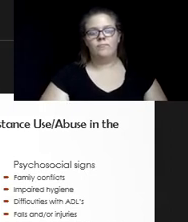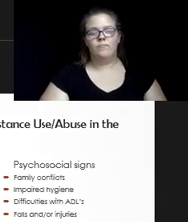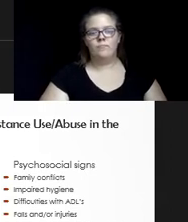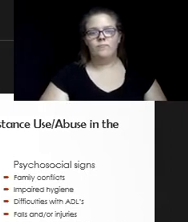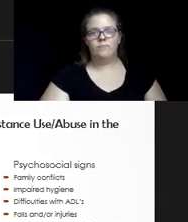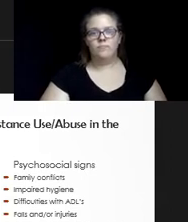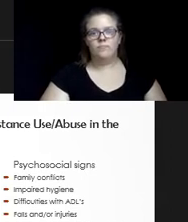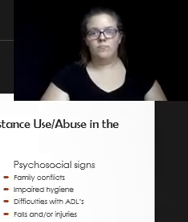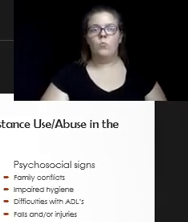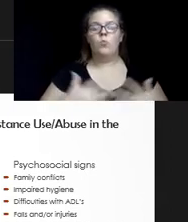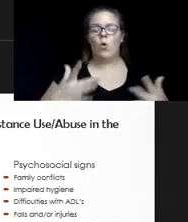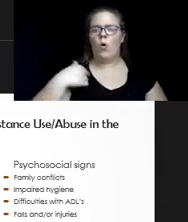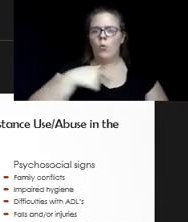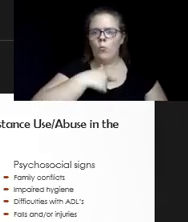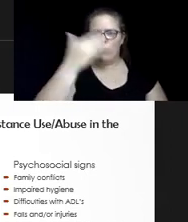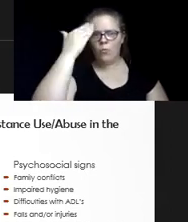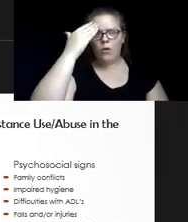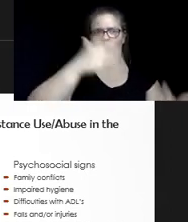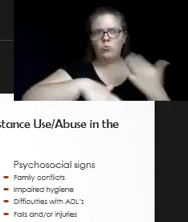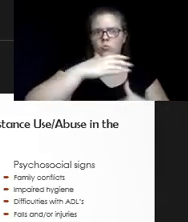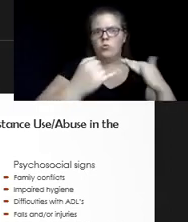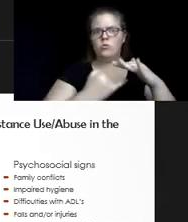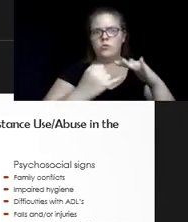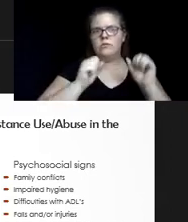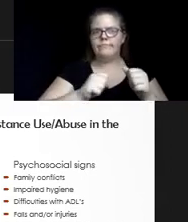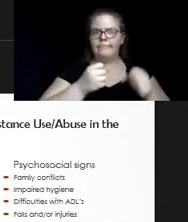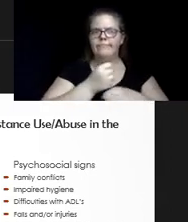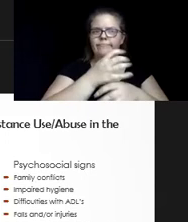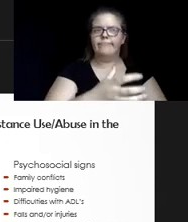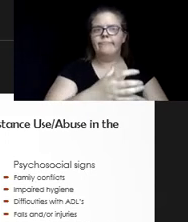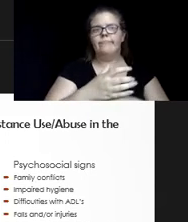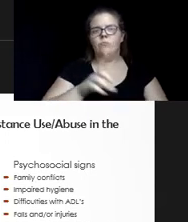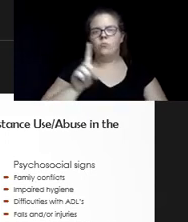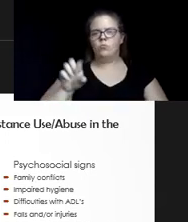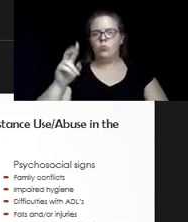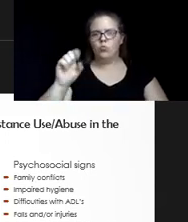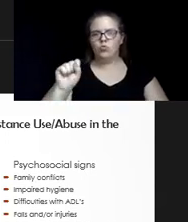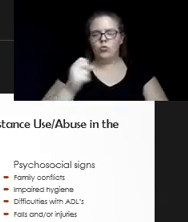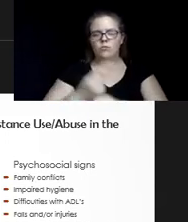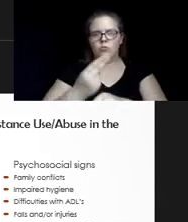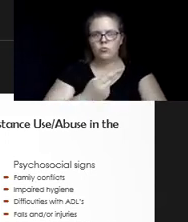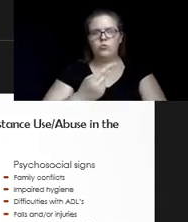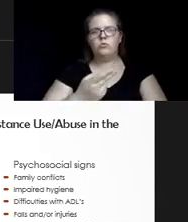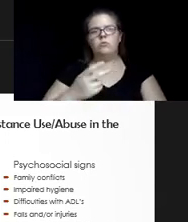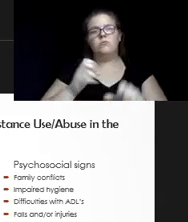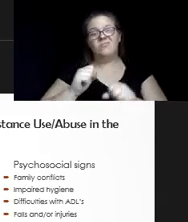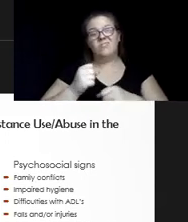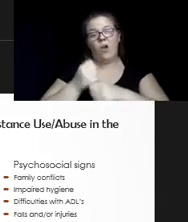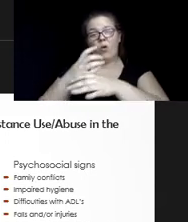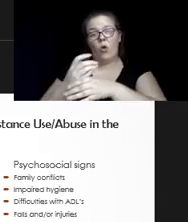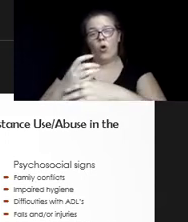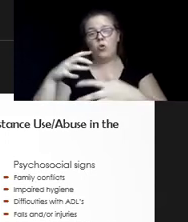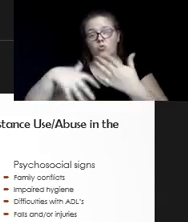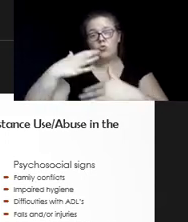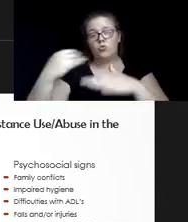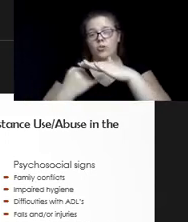So, we know that social isolation can lead to substance use, which in turn can cause social isolation. So, as addiction